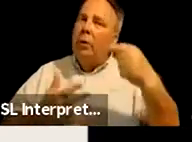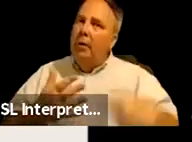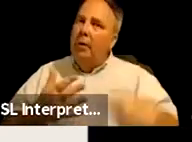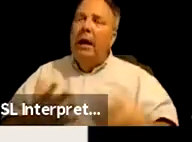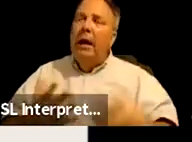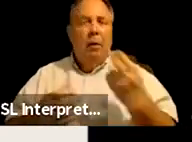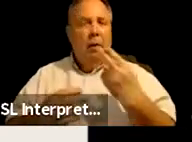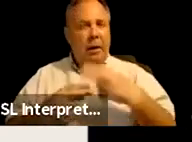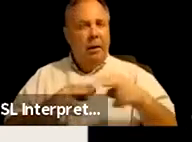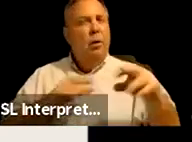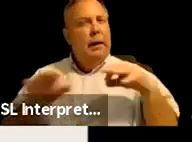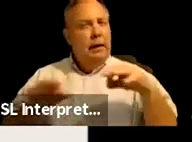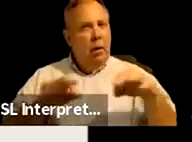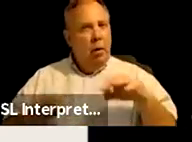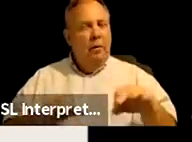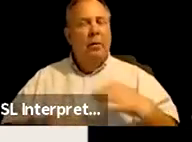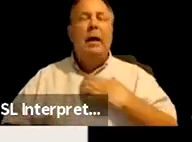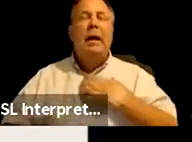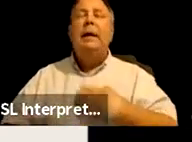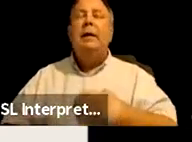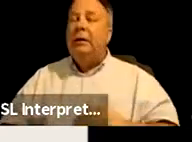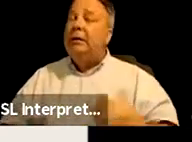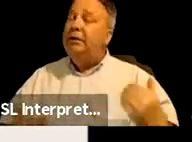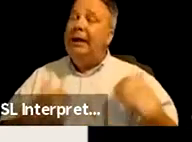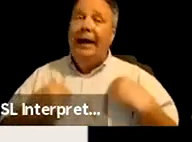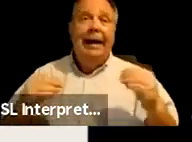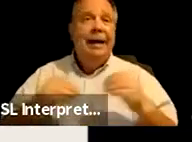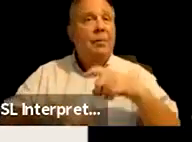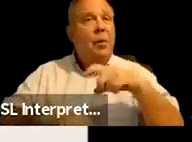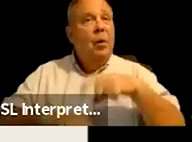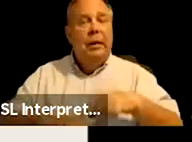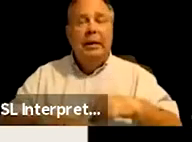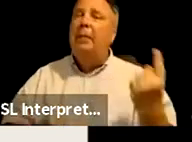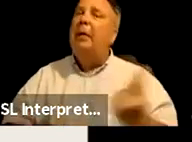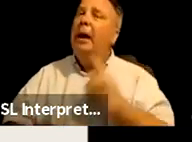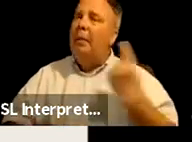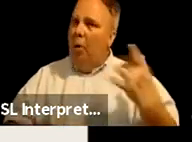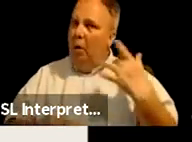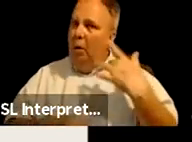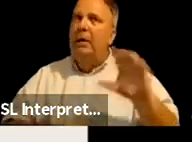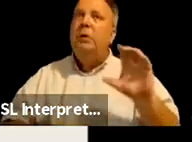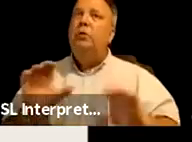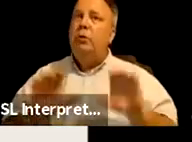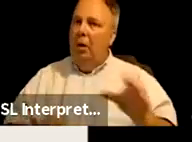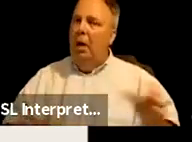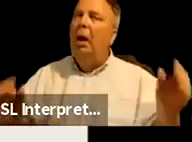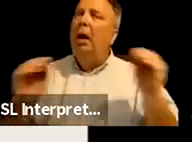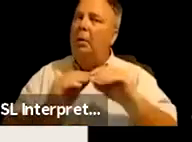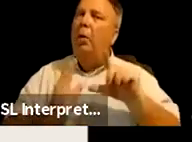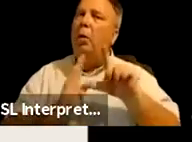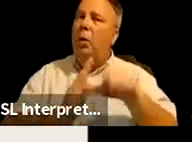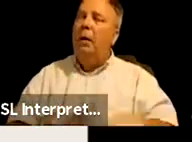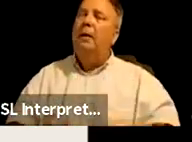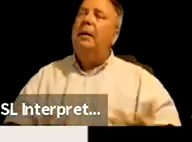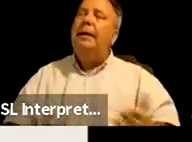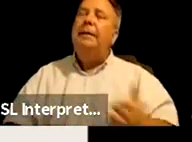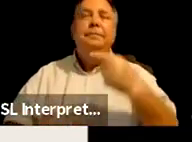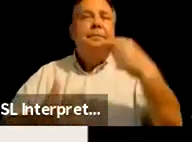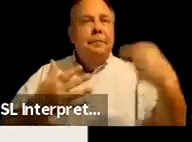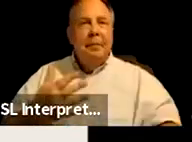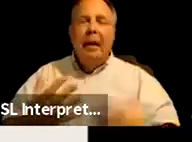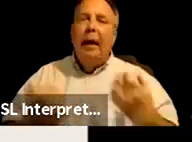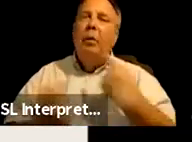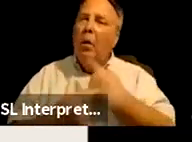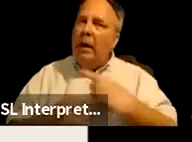to quickly go over. I wish I had more time and I'm always available to talk more, but some of the things I want to